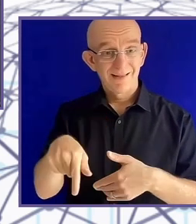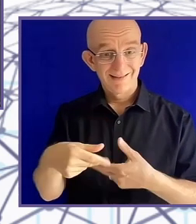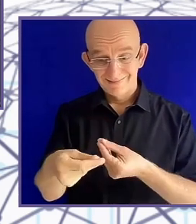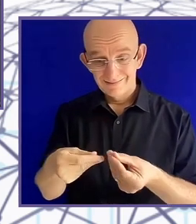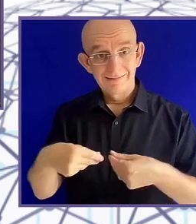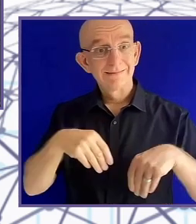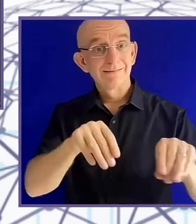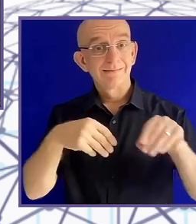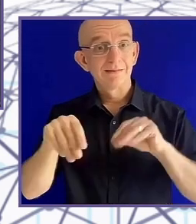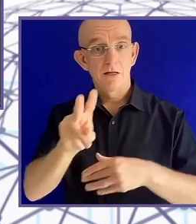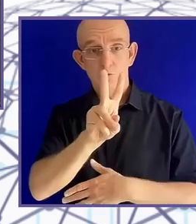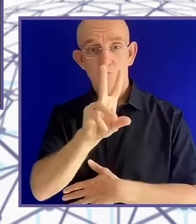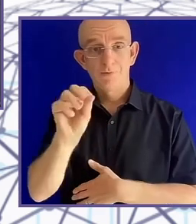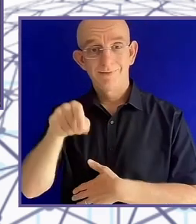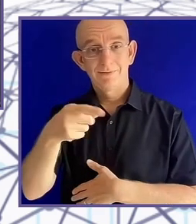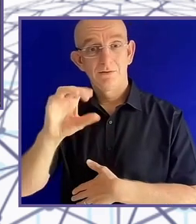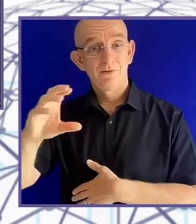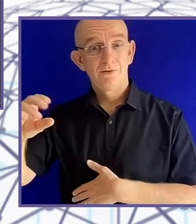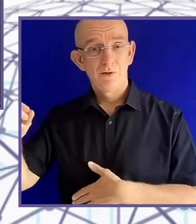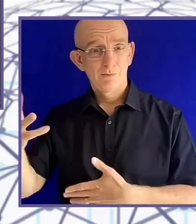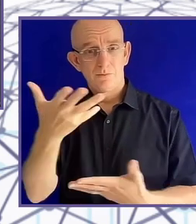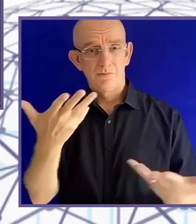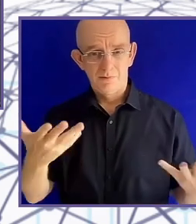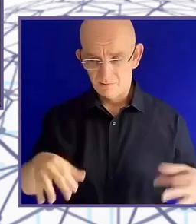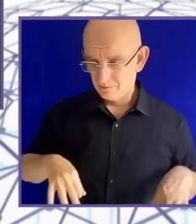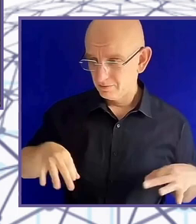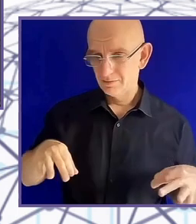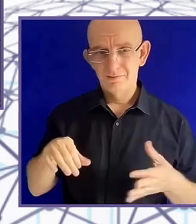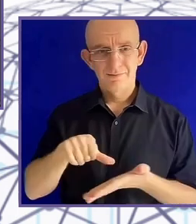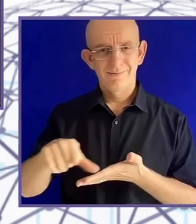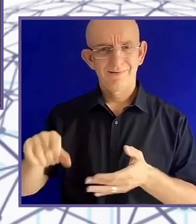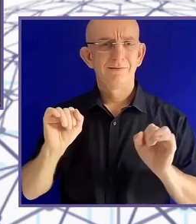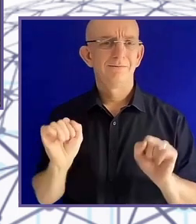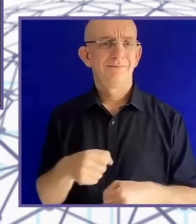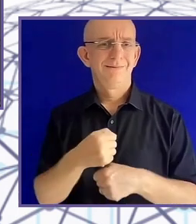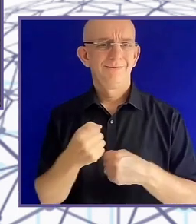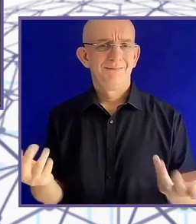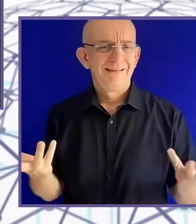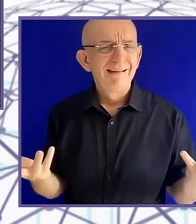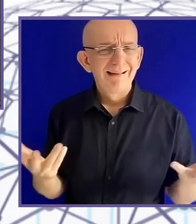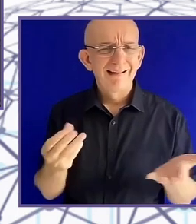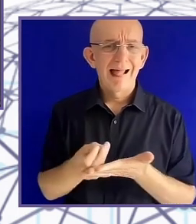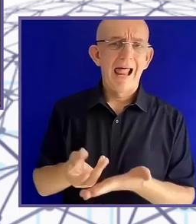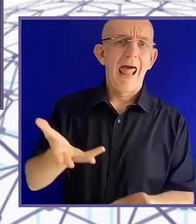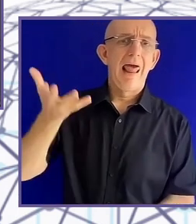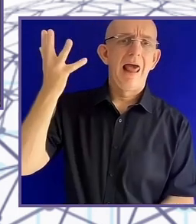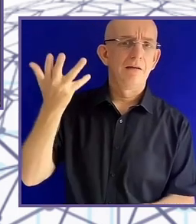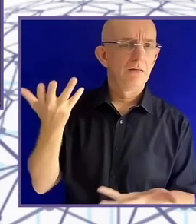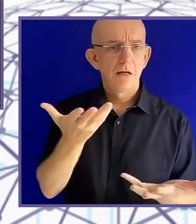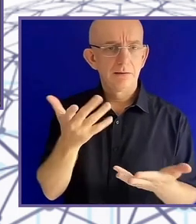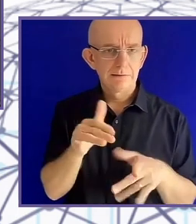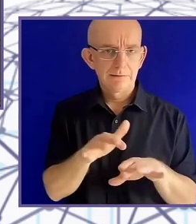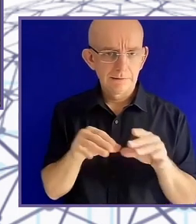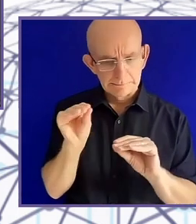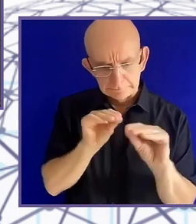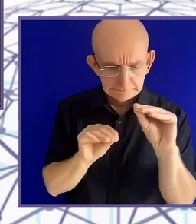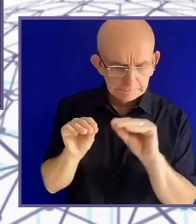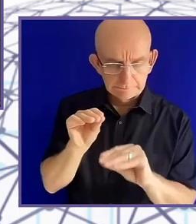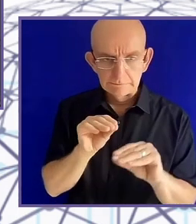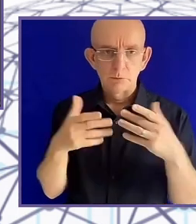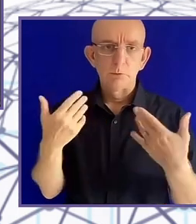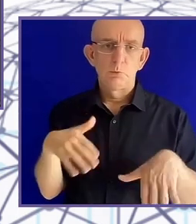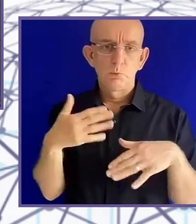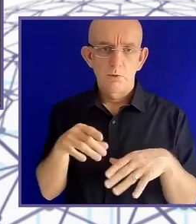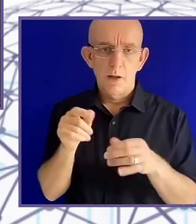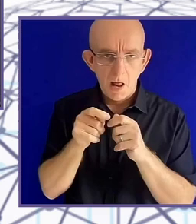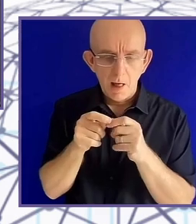and that generates a little pin being pushed up, goes up. And so now let's say you need 1,000 of those. You need